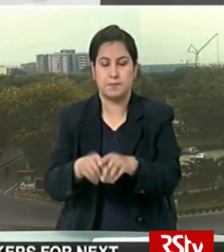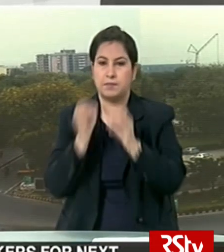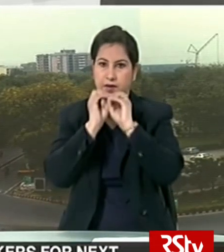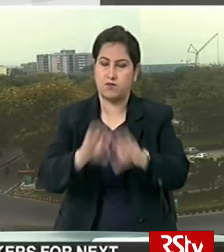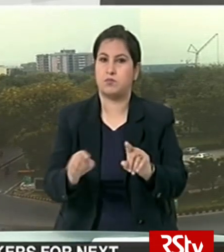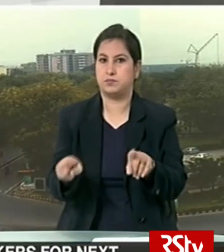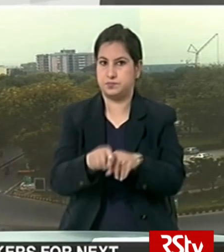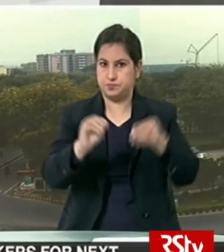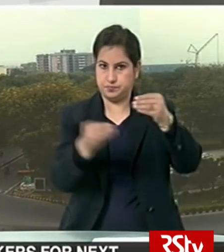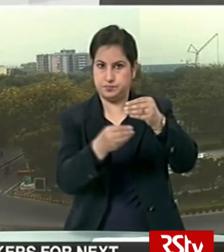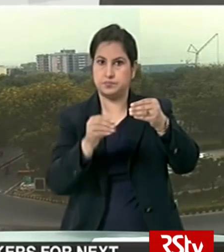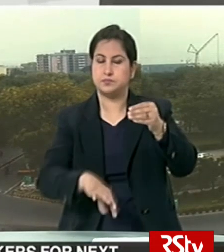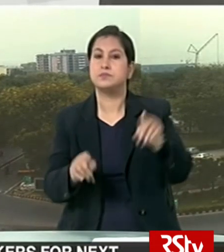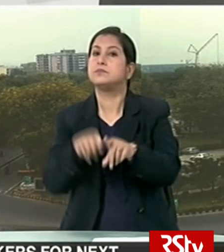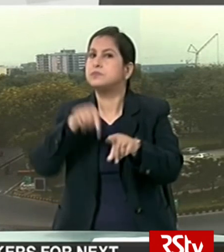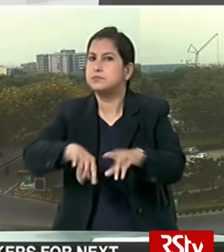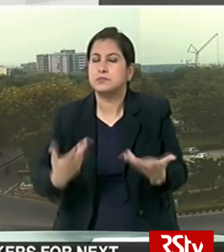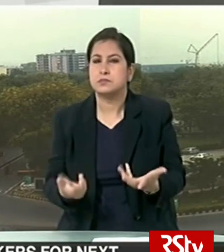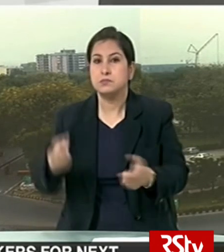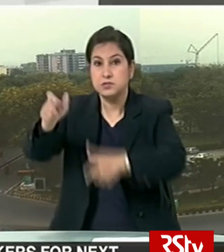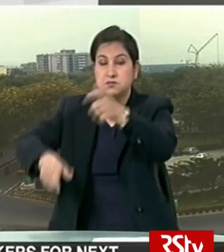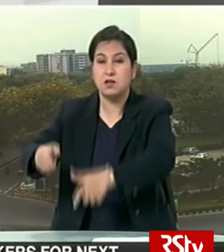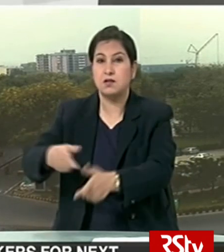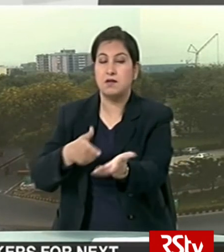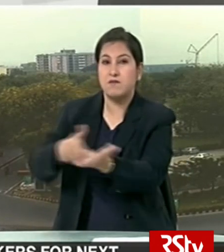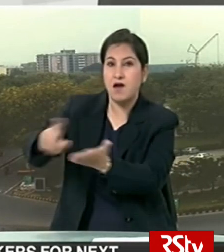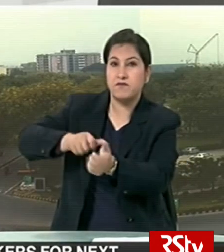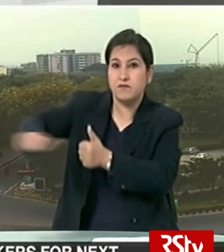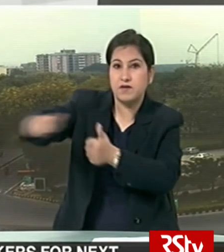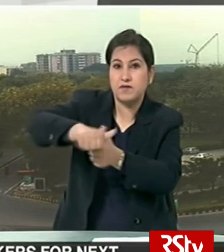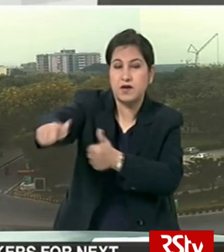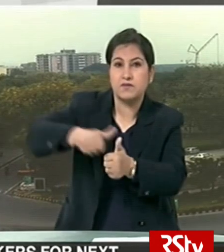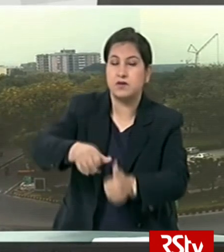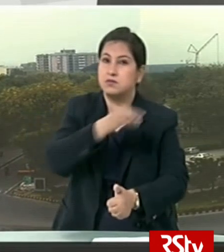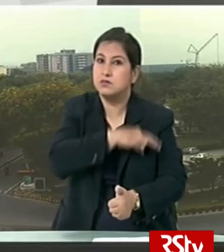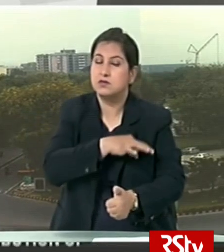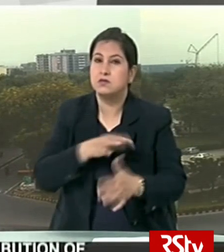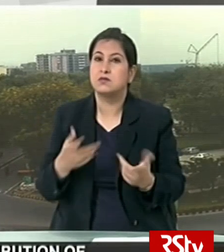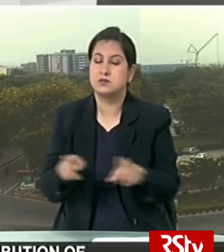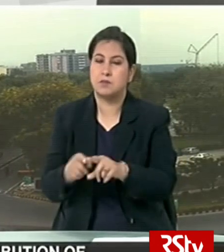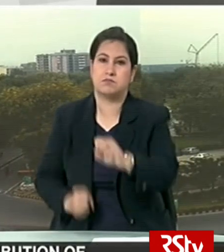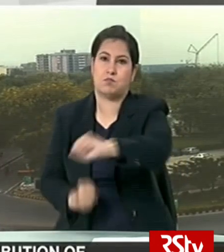announced these measures will address grievances of migrant workers as well as boost the economy